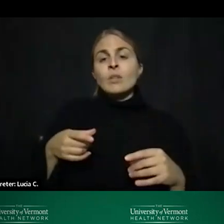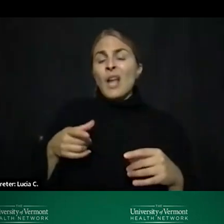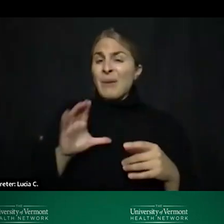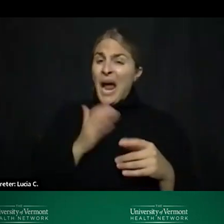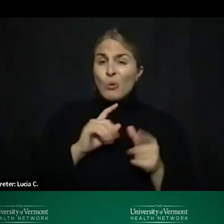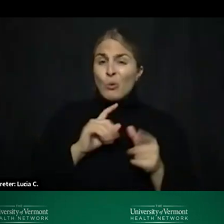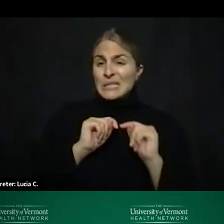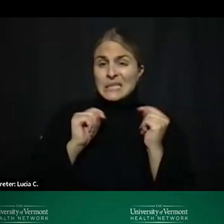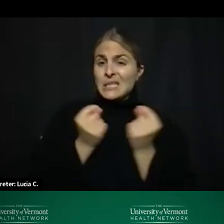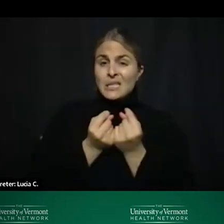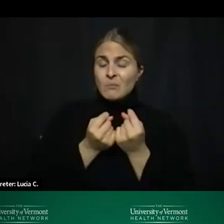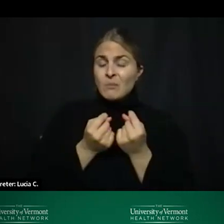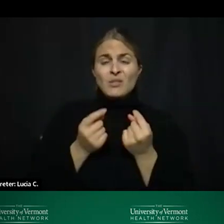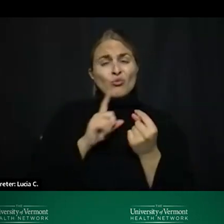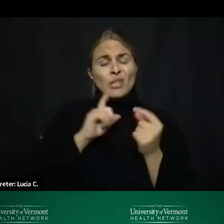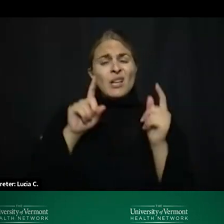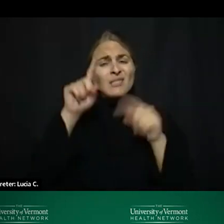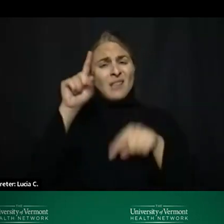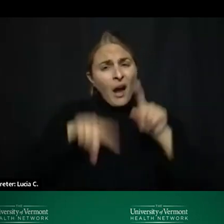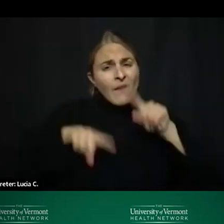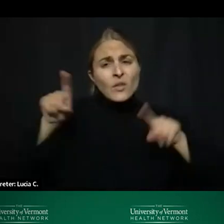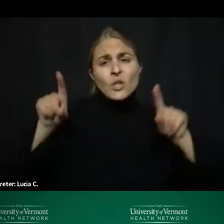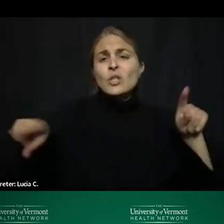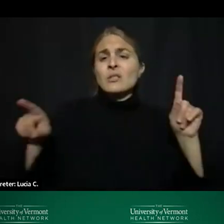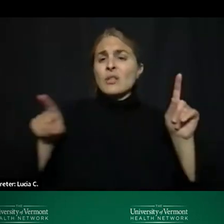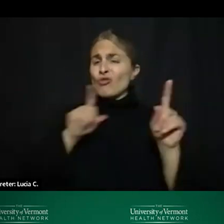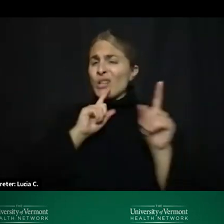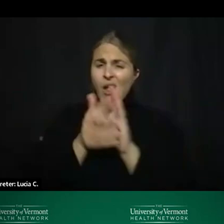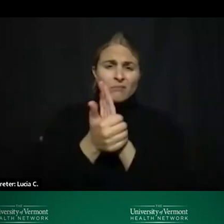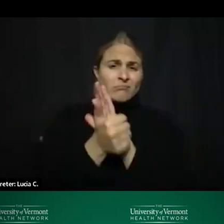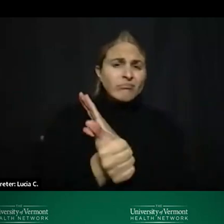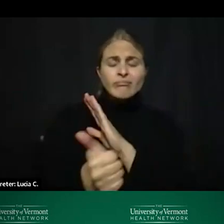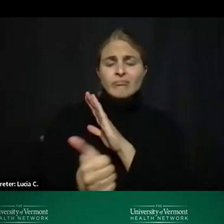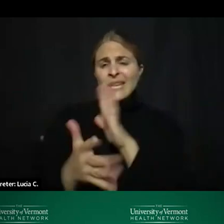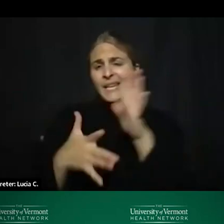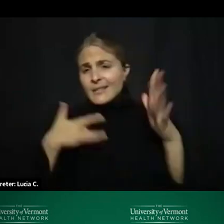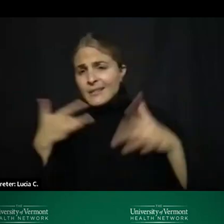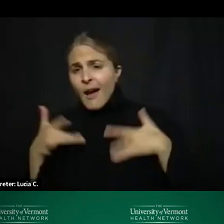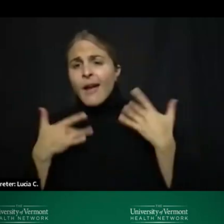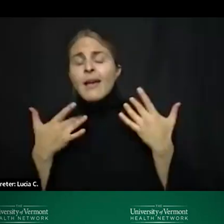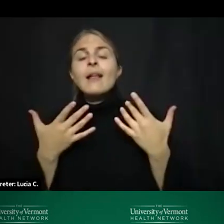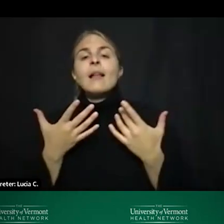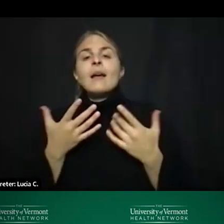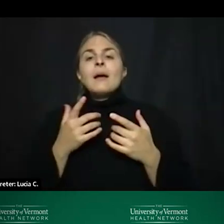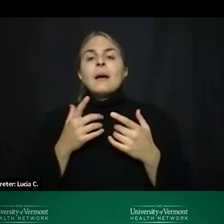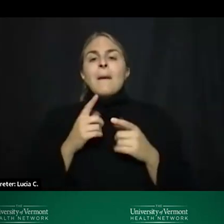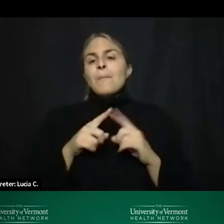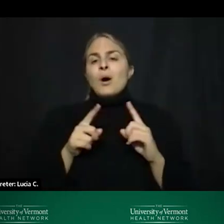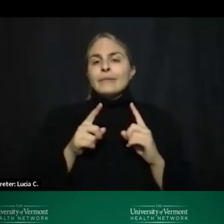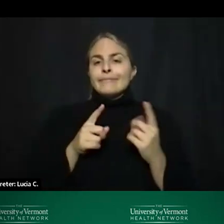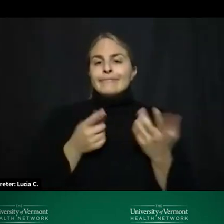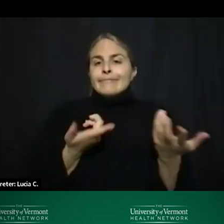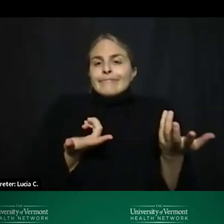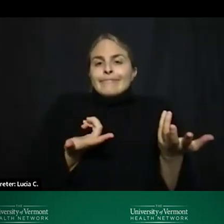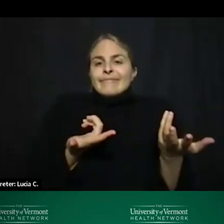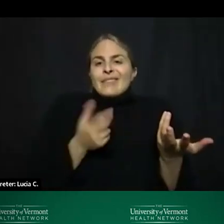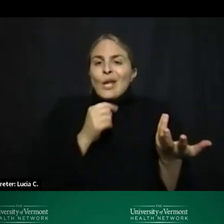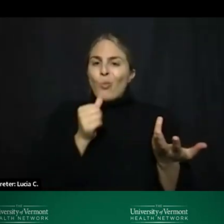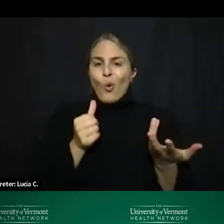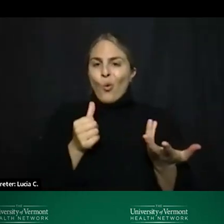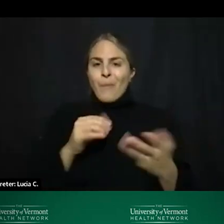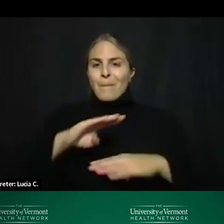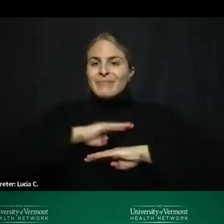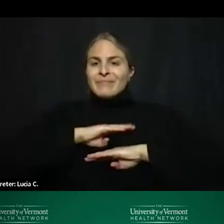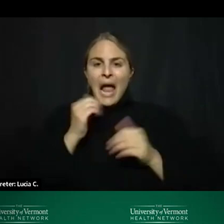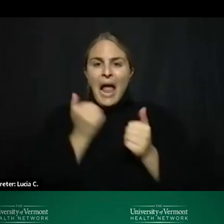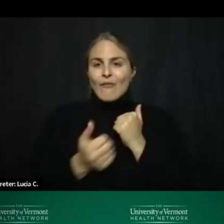is amazingly diverse and excited and skilled and they're not going to be everything for everyone and